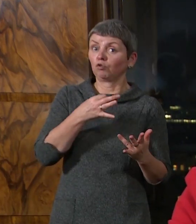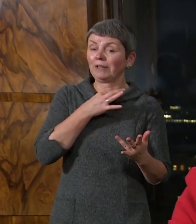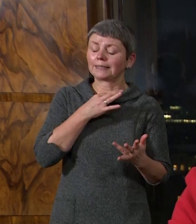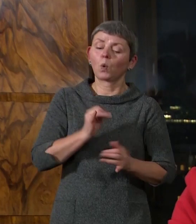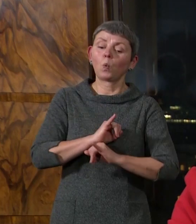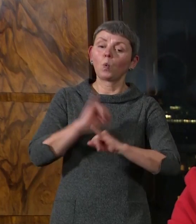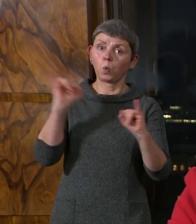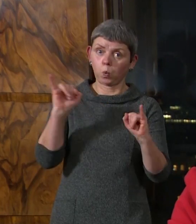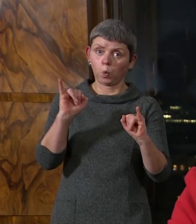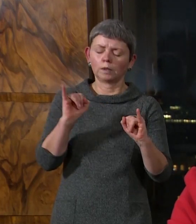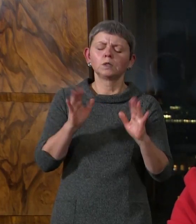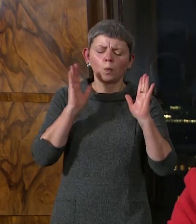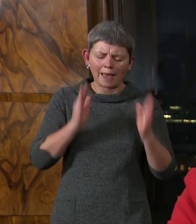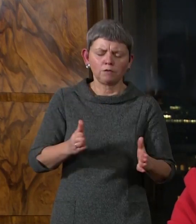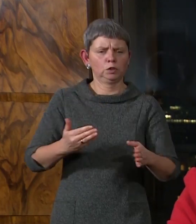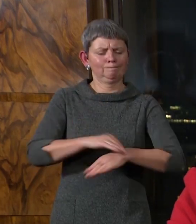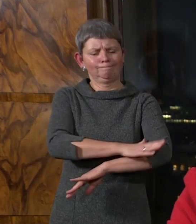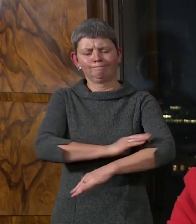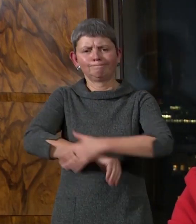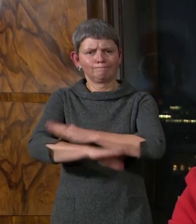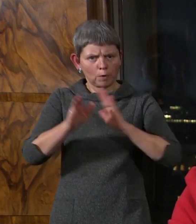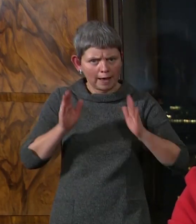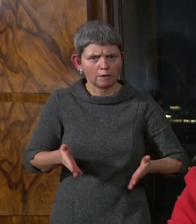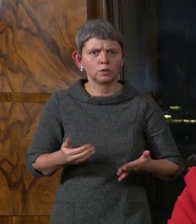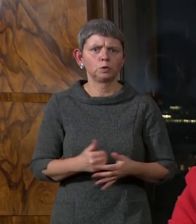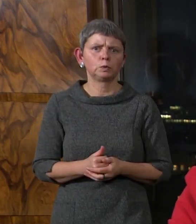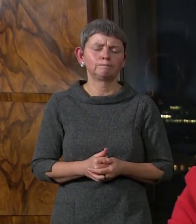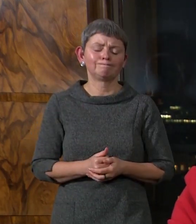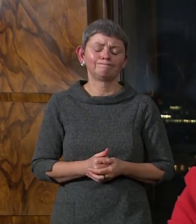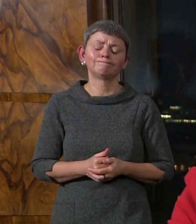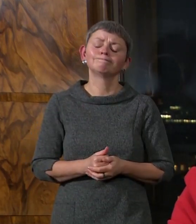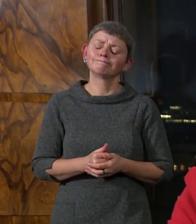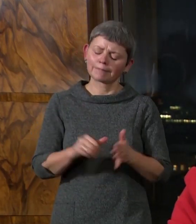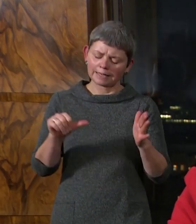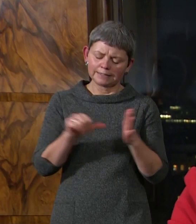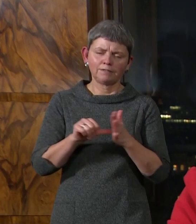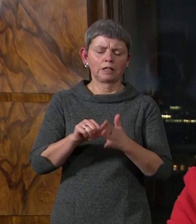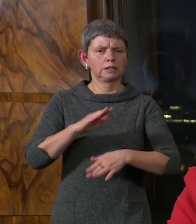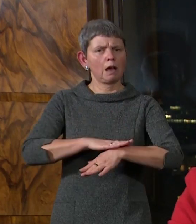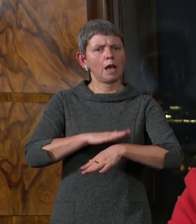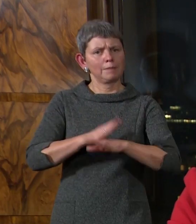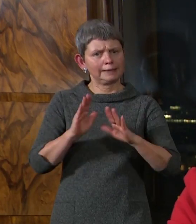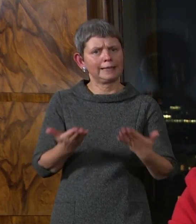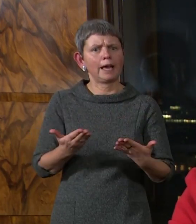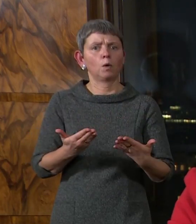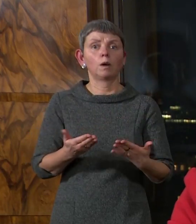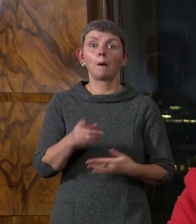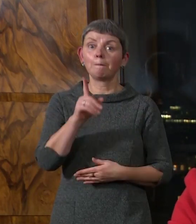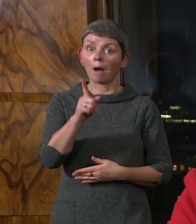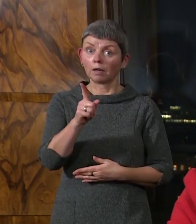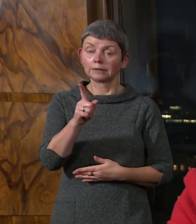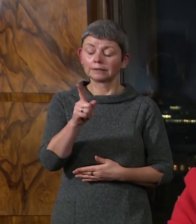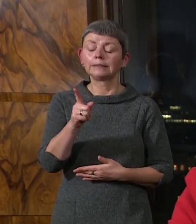and we must respond seriously. This is another difficult juncture in the course of this pandemic. But